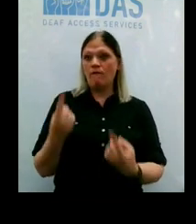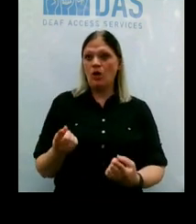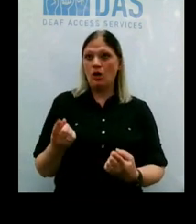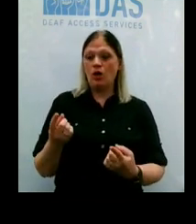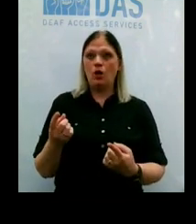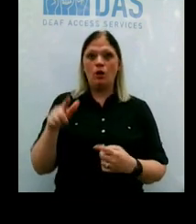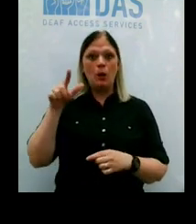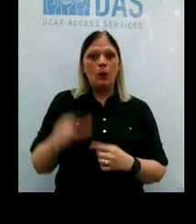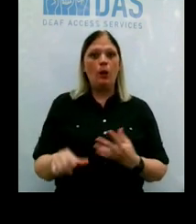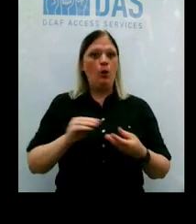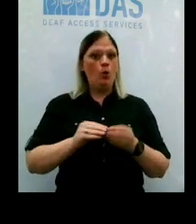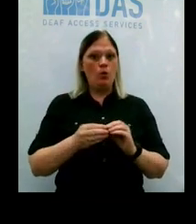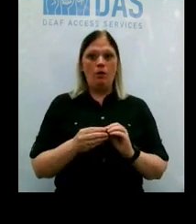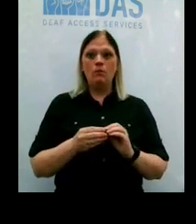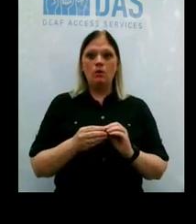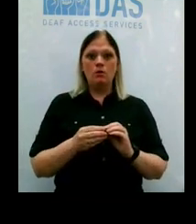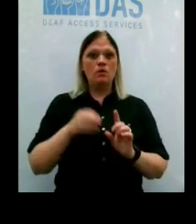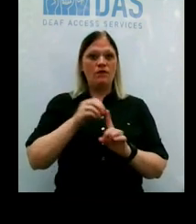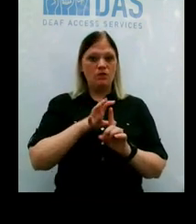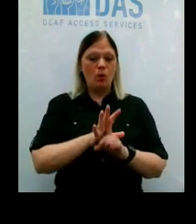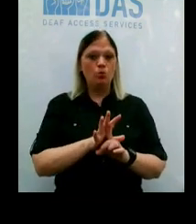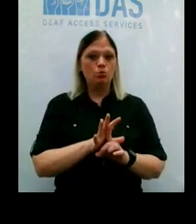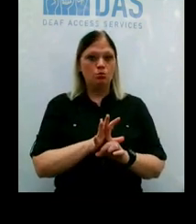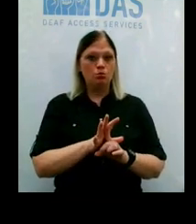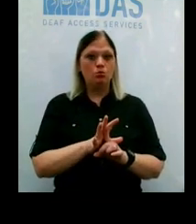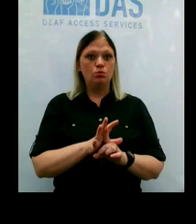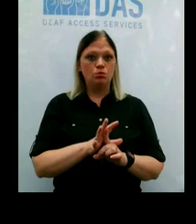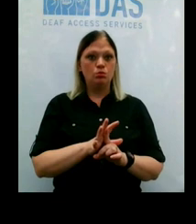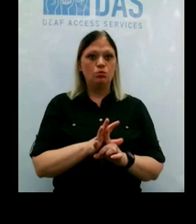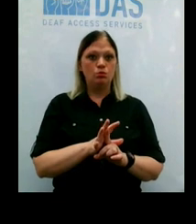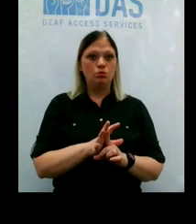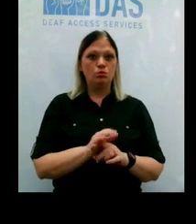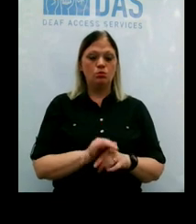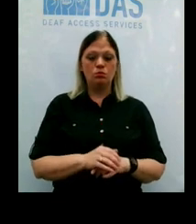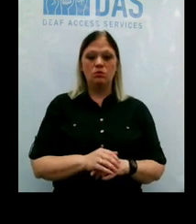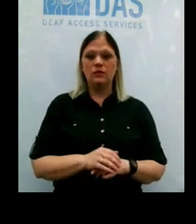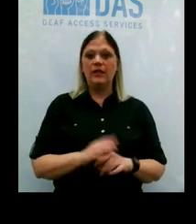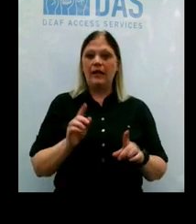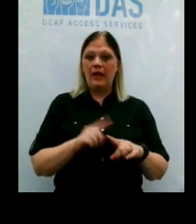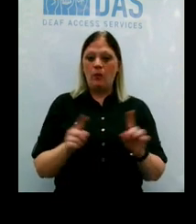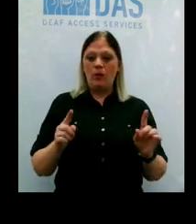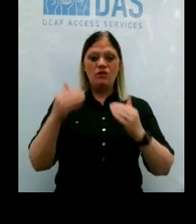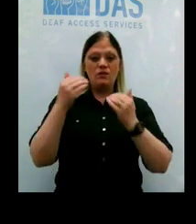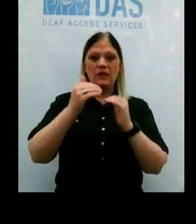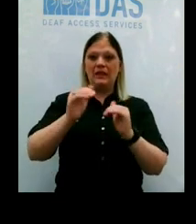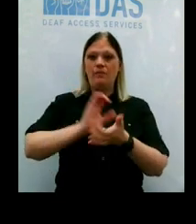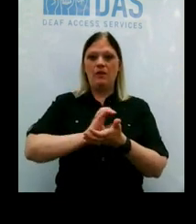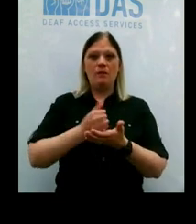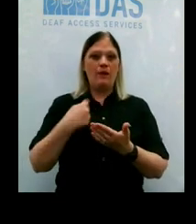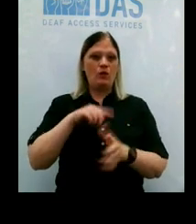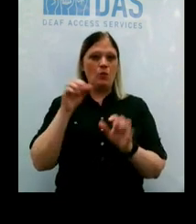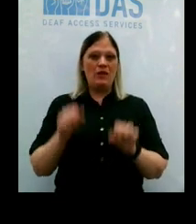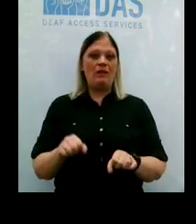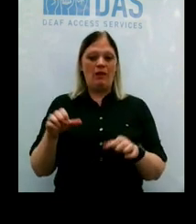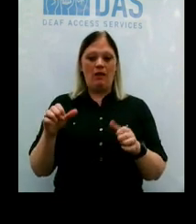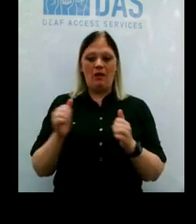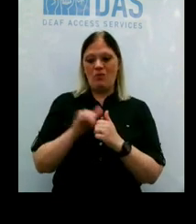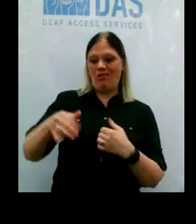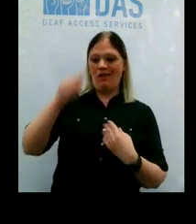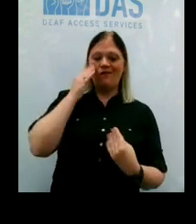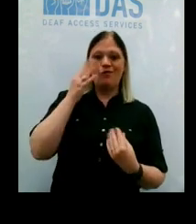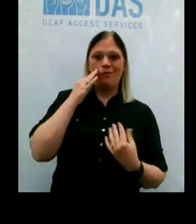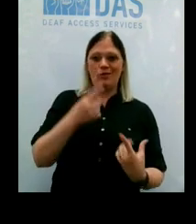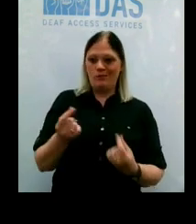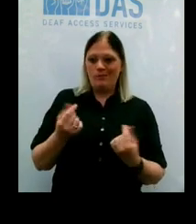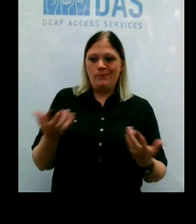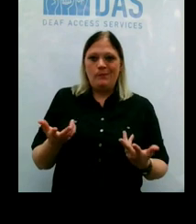very, very low numbers that have been exposed. However, you know, there's really only a limited amount you can do with this information, and so